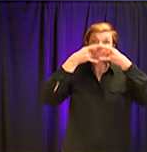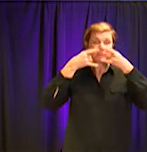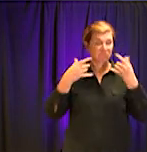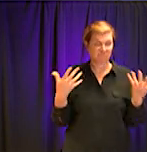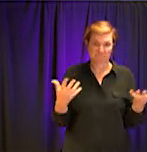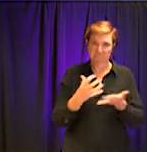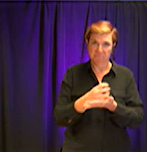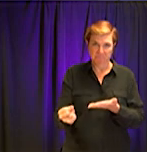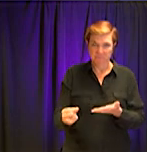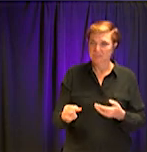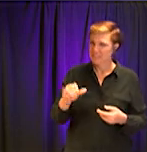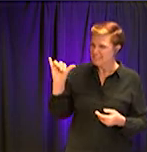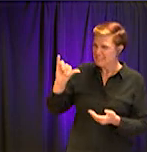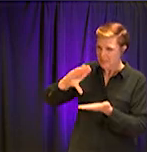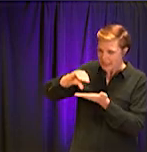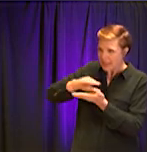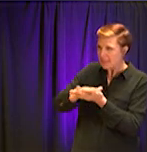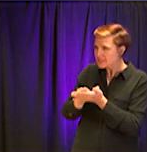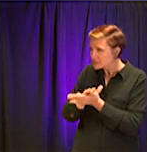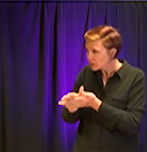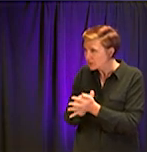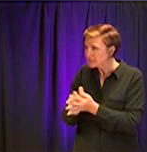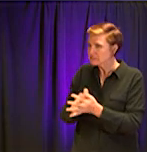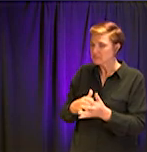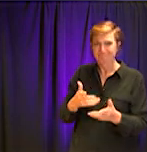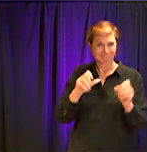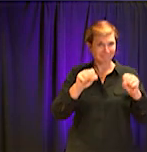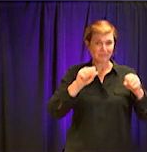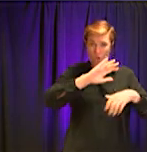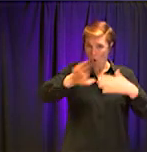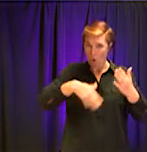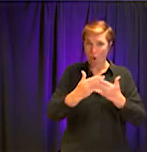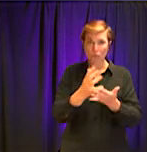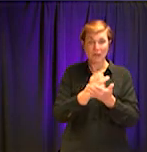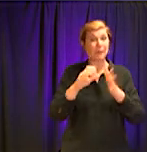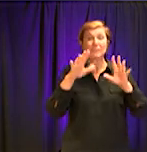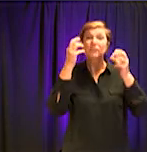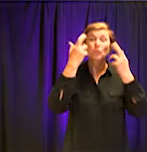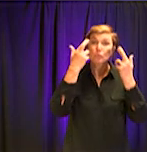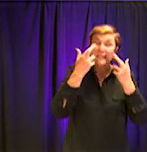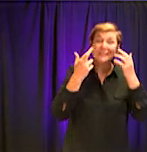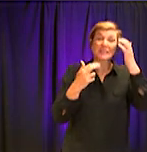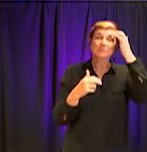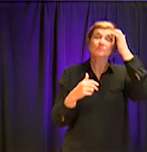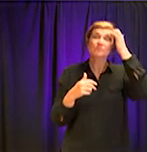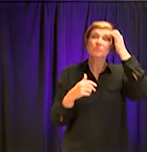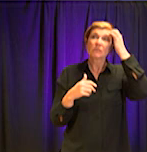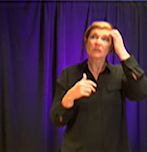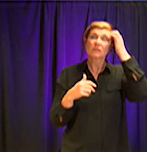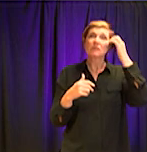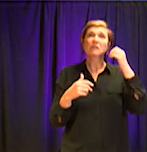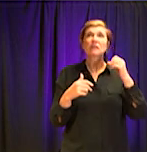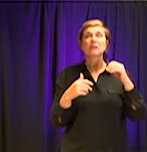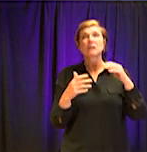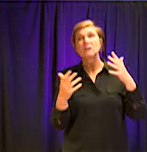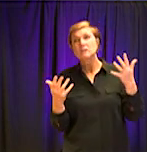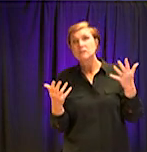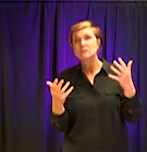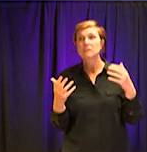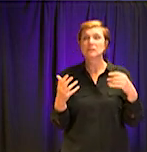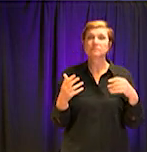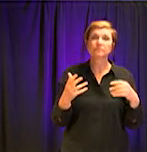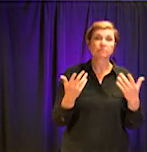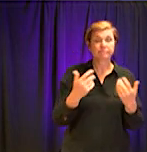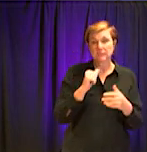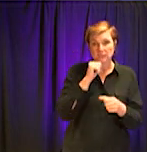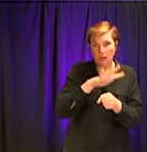Same category. That's right. But, you know, but part of that, I think, is because one, okay, there's not a great enough